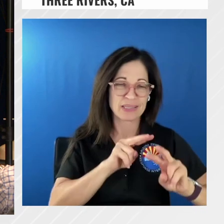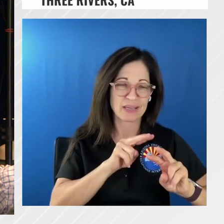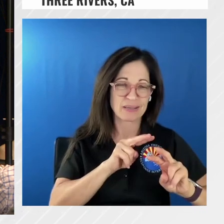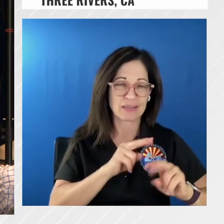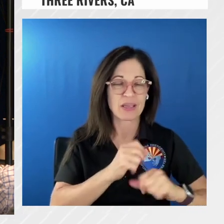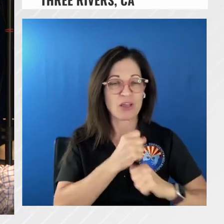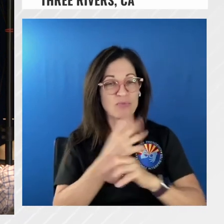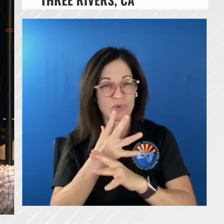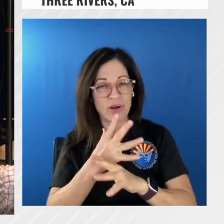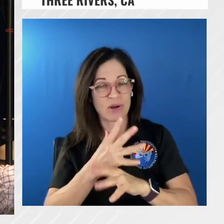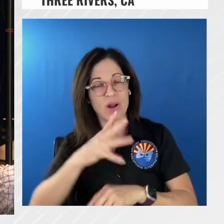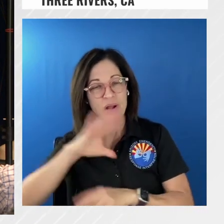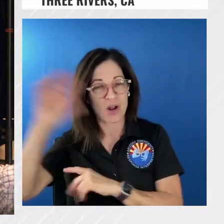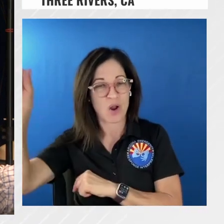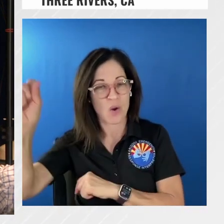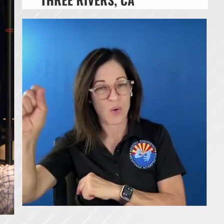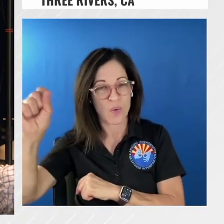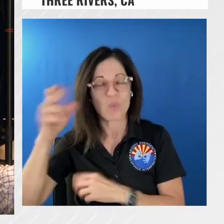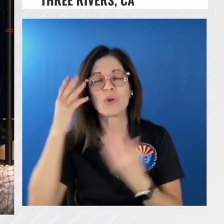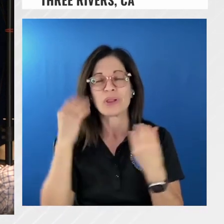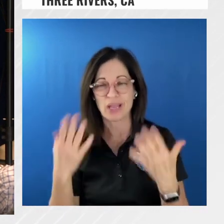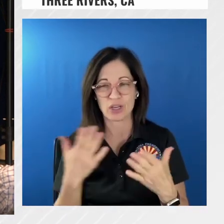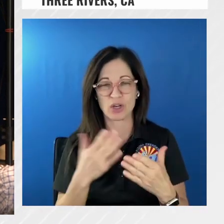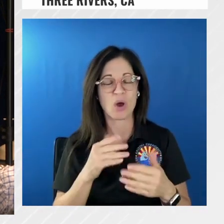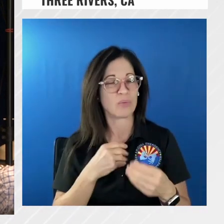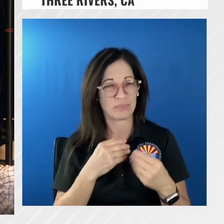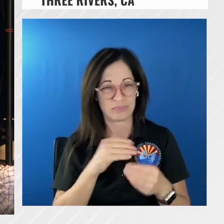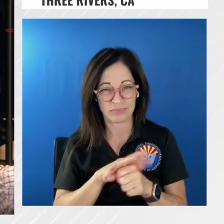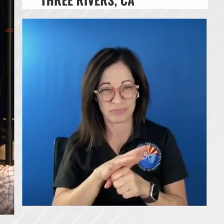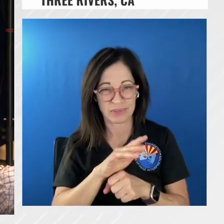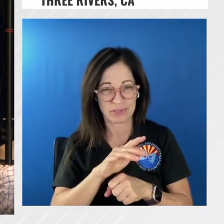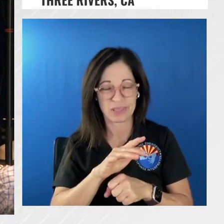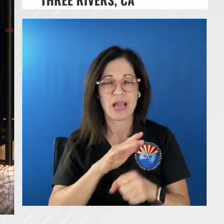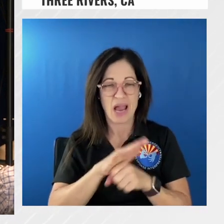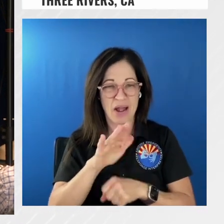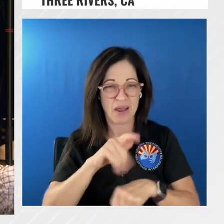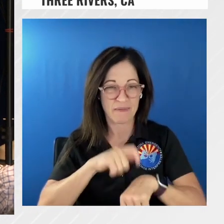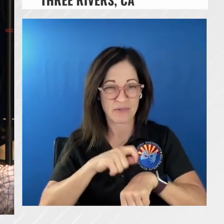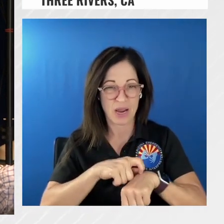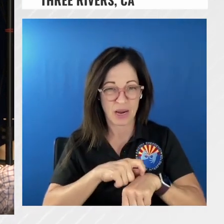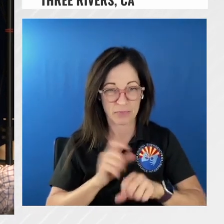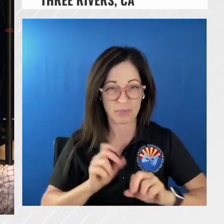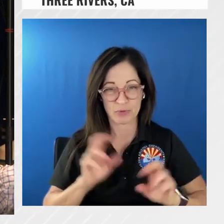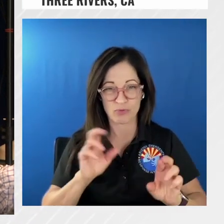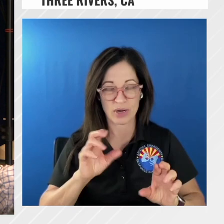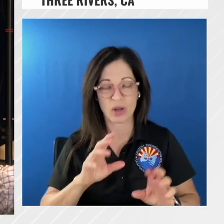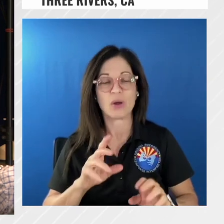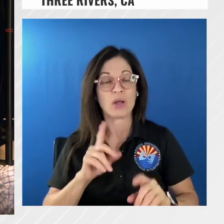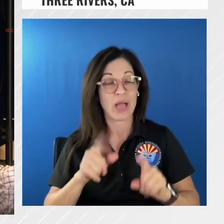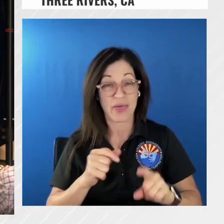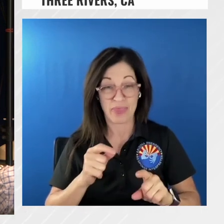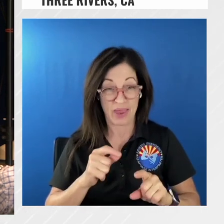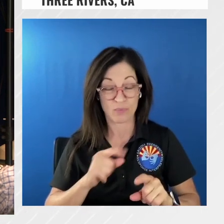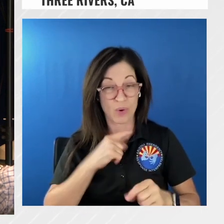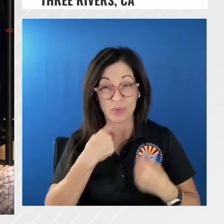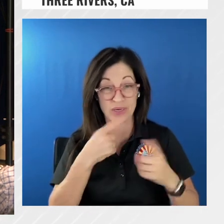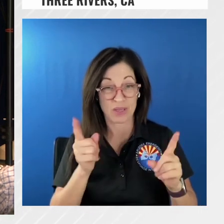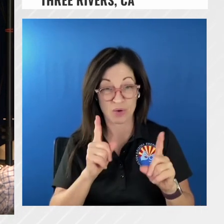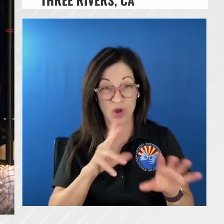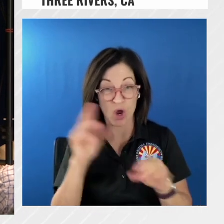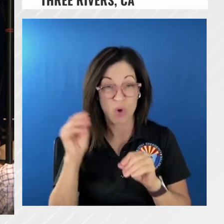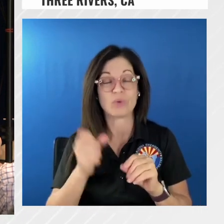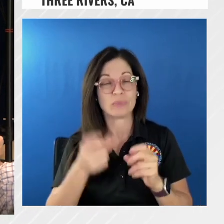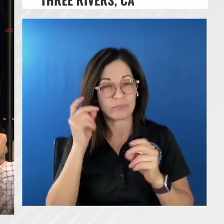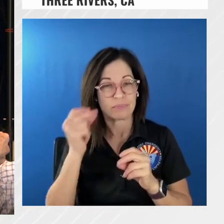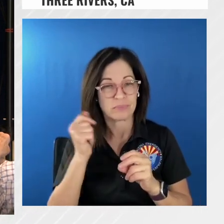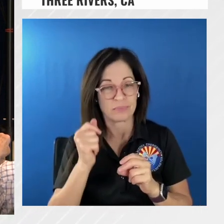fair notice we're not there yet but i think it could be but we're going to continue to provide as much firefighting resources we can in